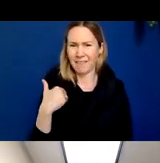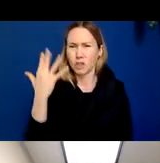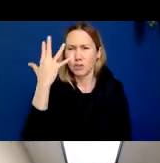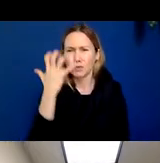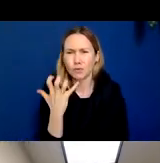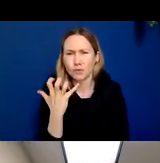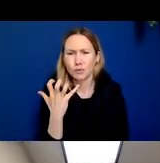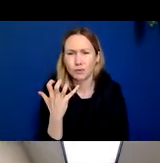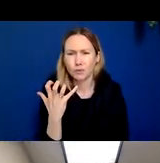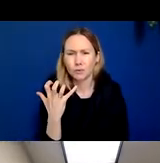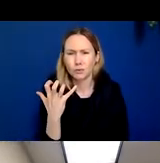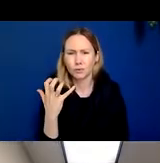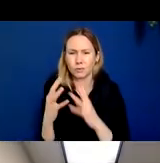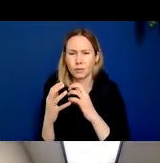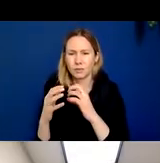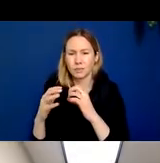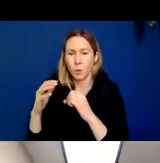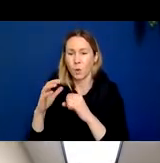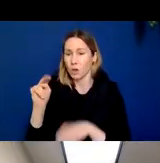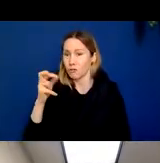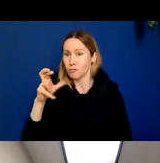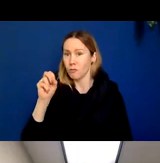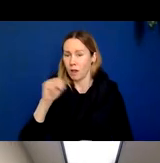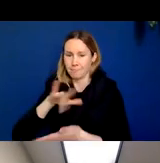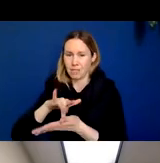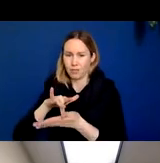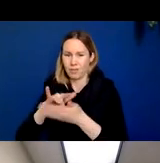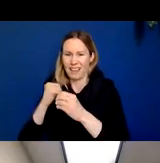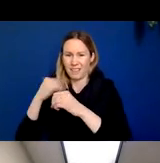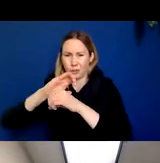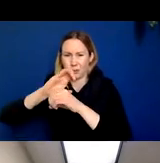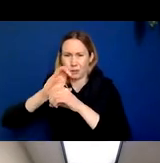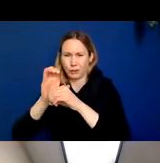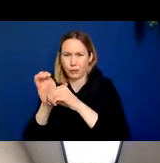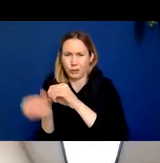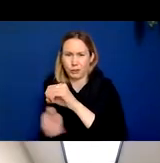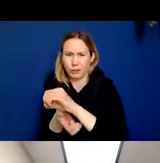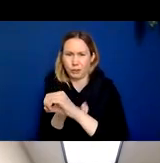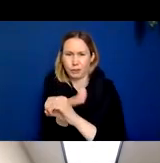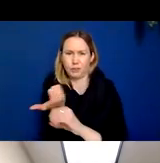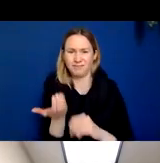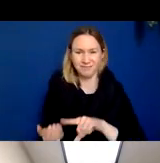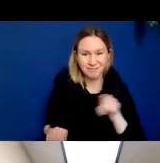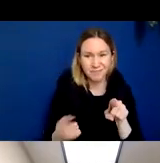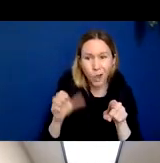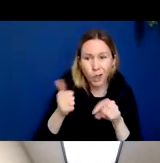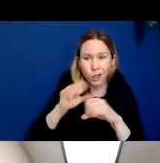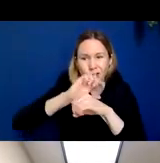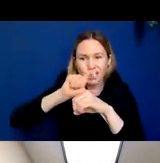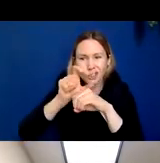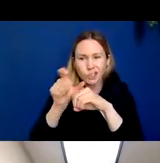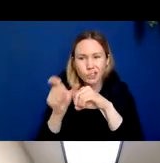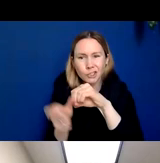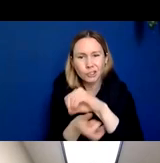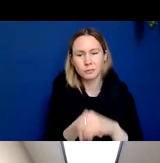that the plaque is surrounding the neuron in the middle. And here you see another plaque. Here that may be the beginnings of another plaque. So those are